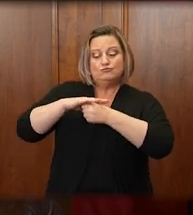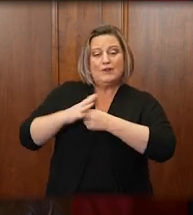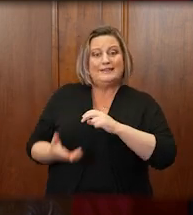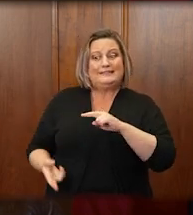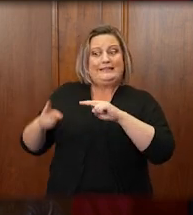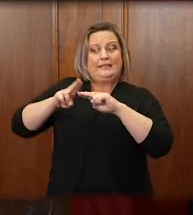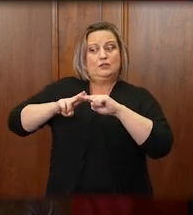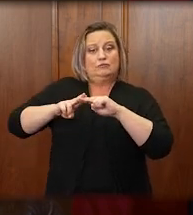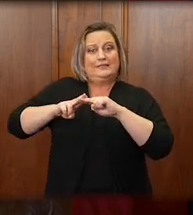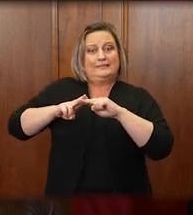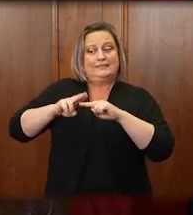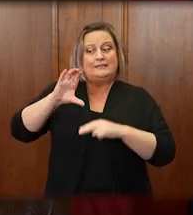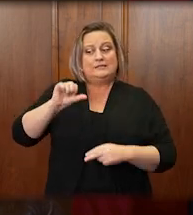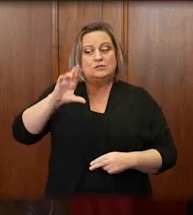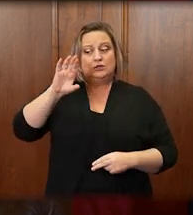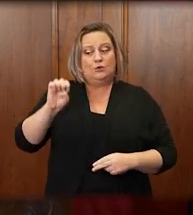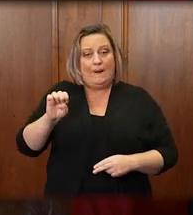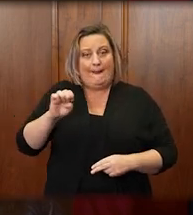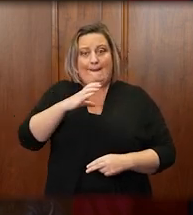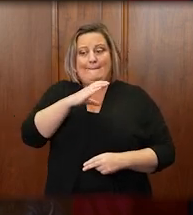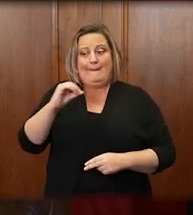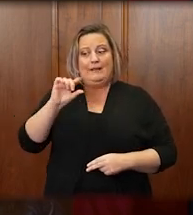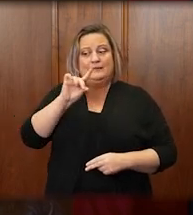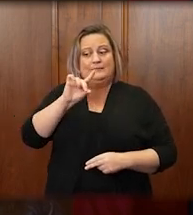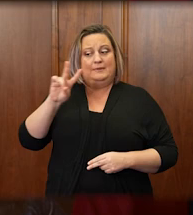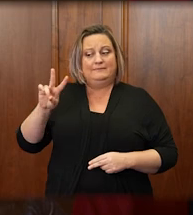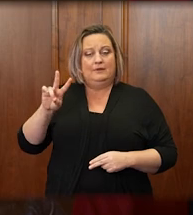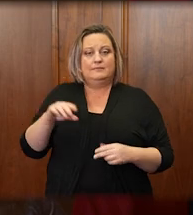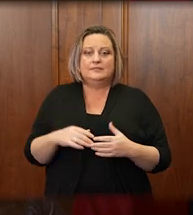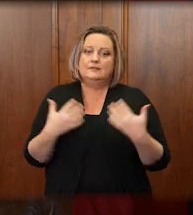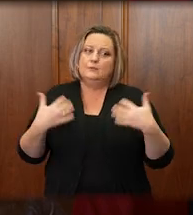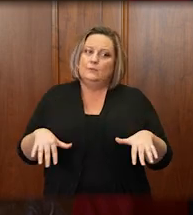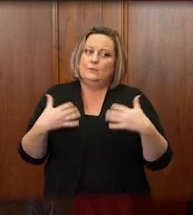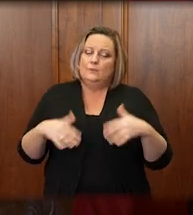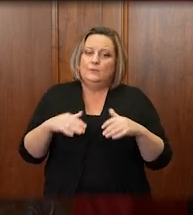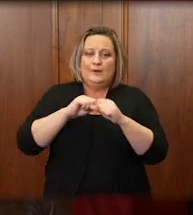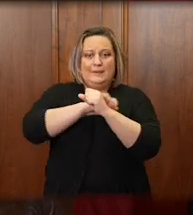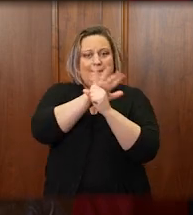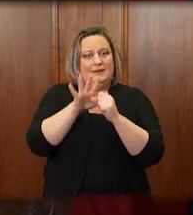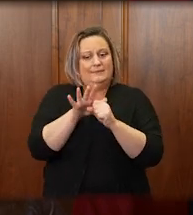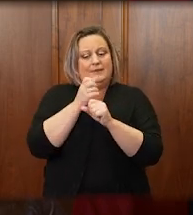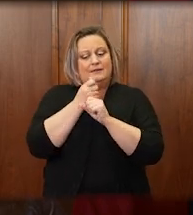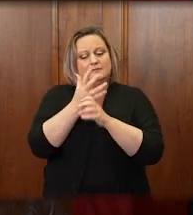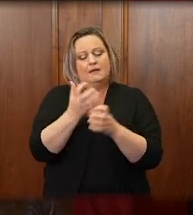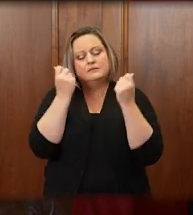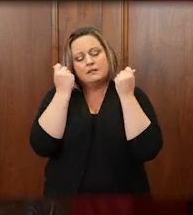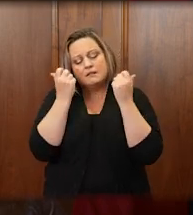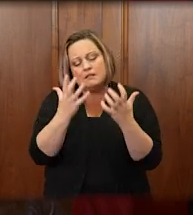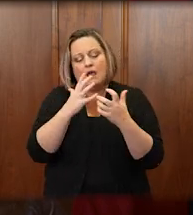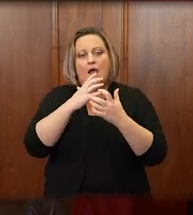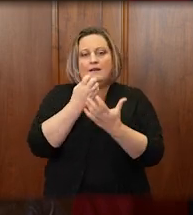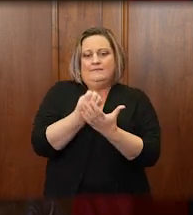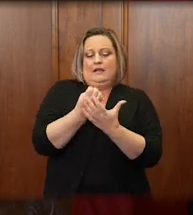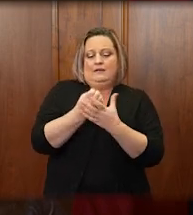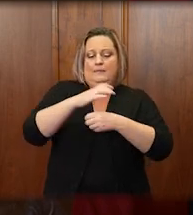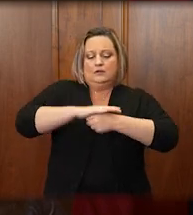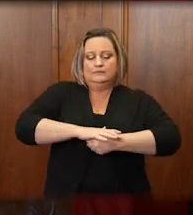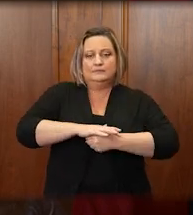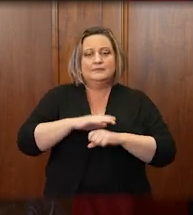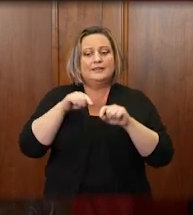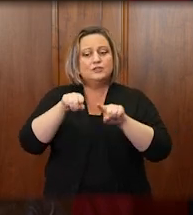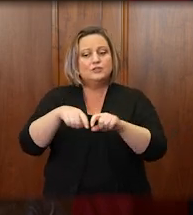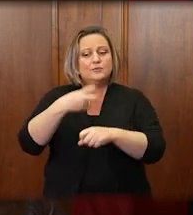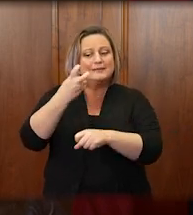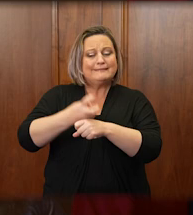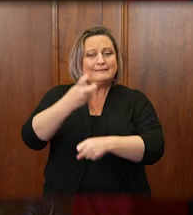domestic violence, and the pandemic has generated plenty of economic and other stress. In tough economic times,